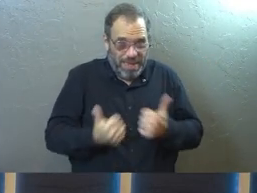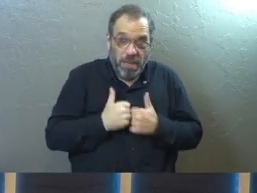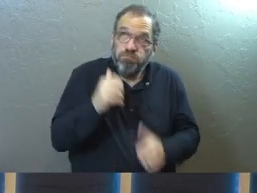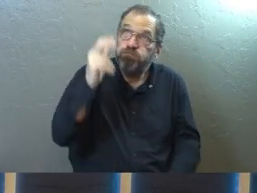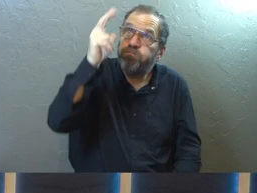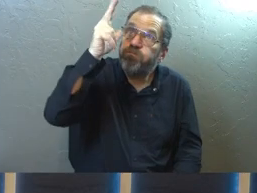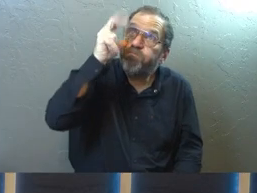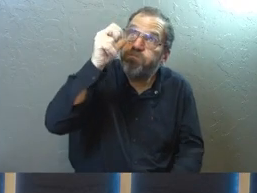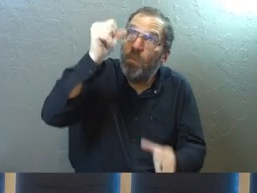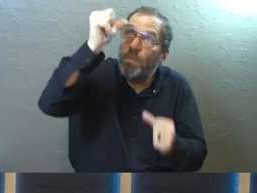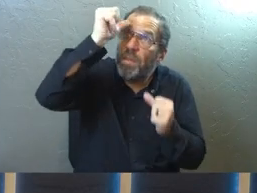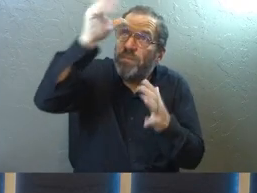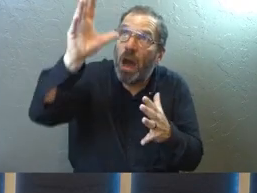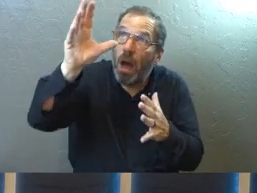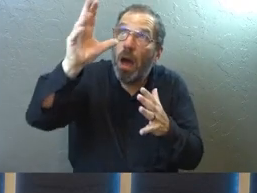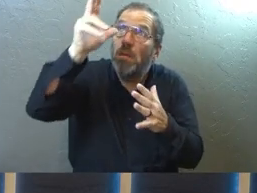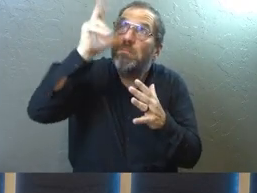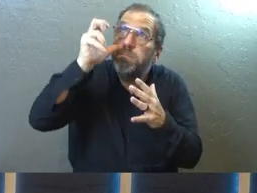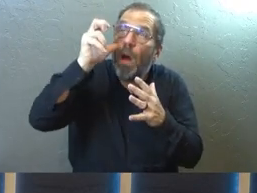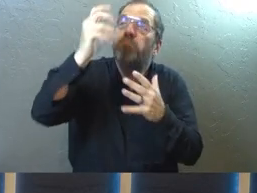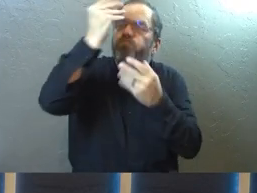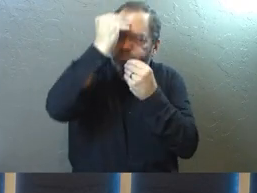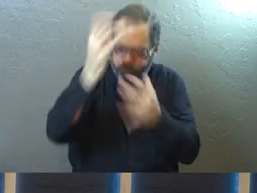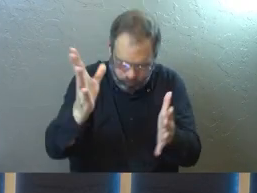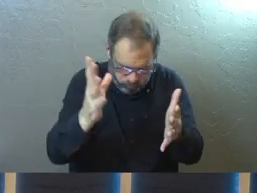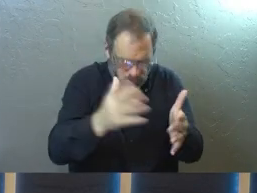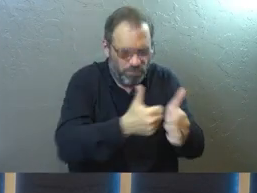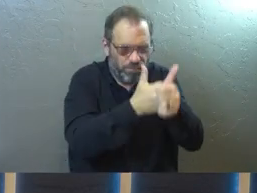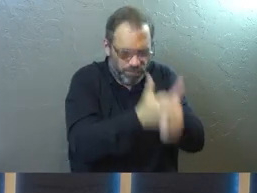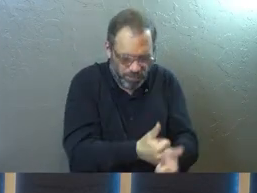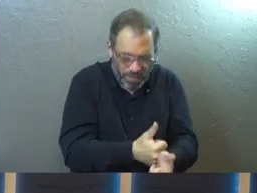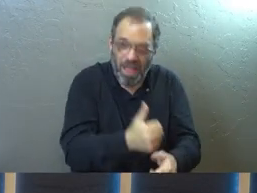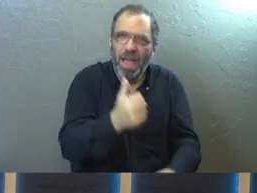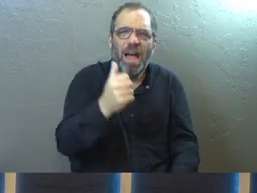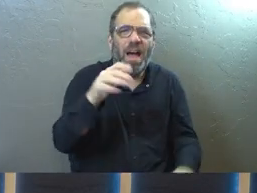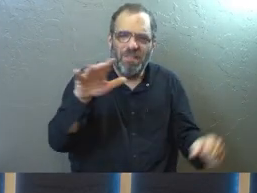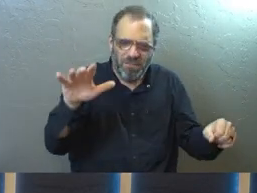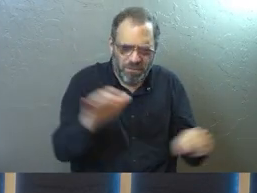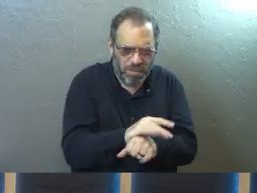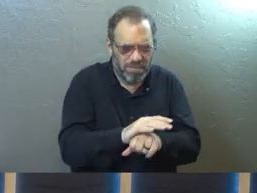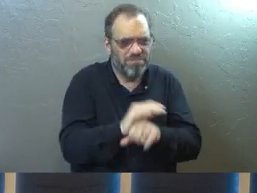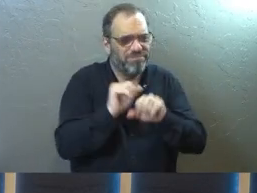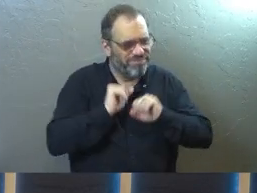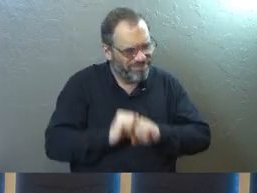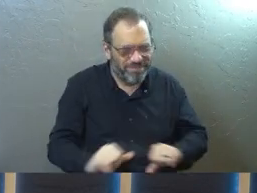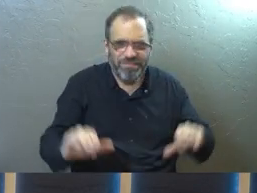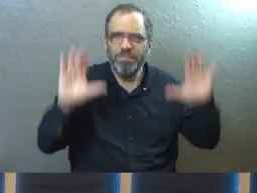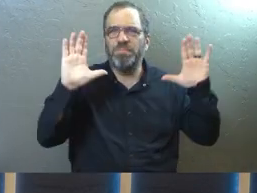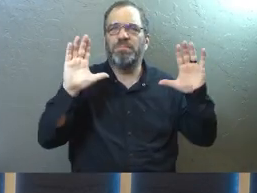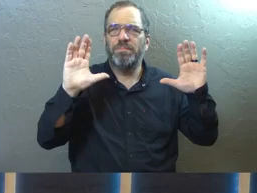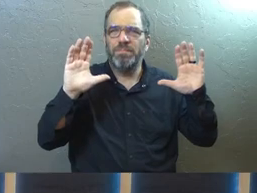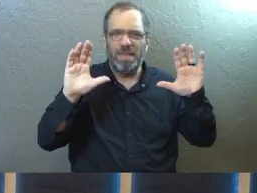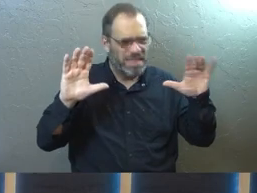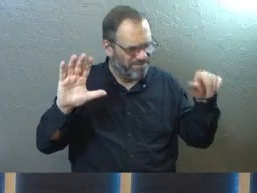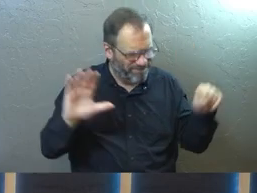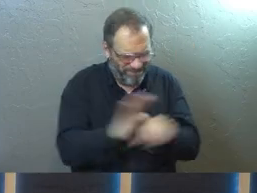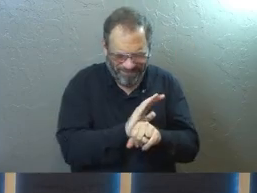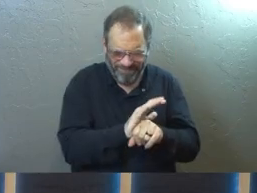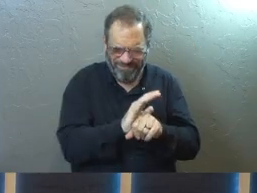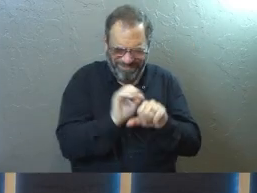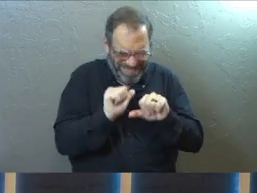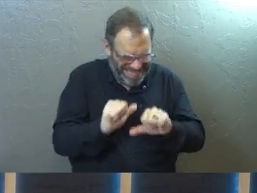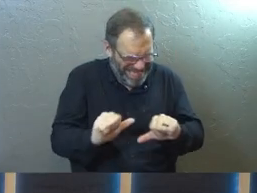listening to God, the father and doing what God, the father told him. Total submission, total